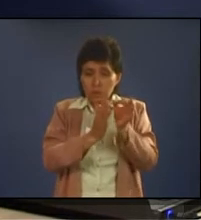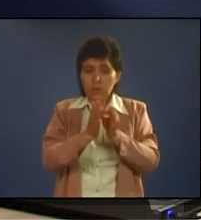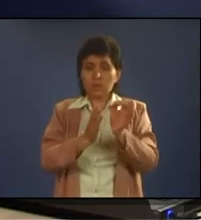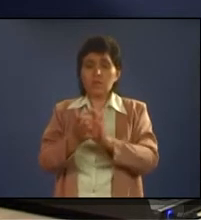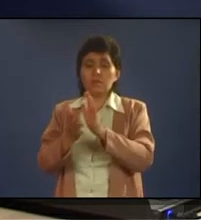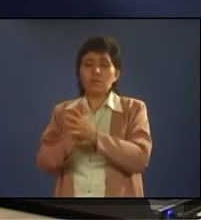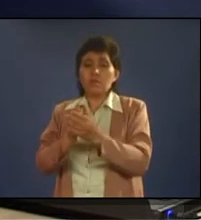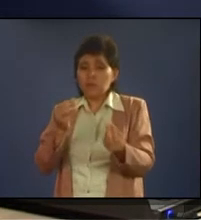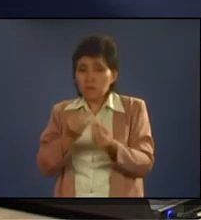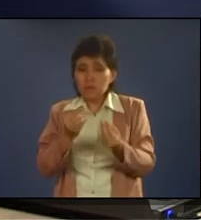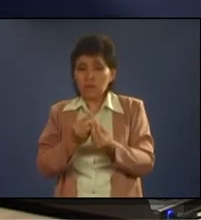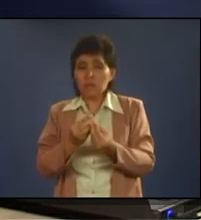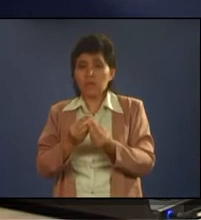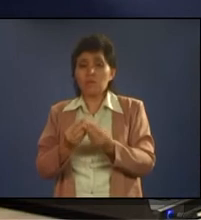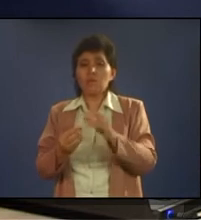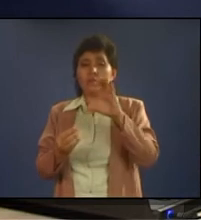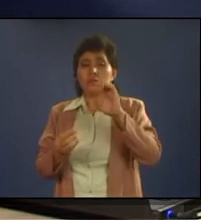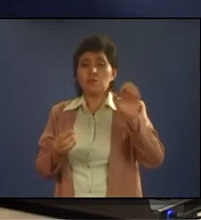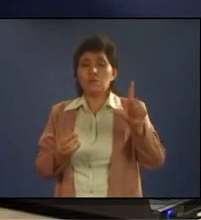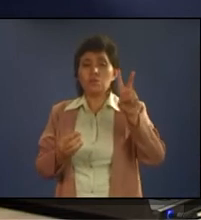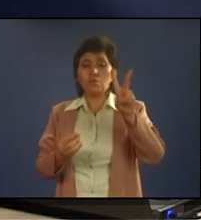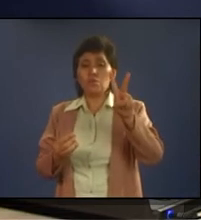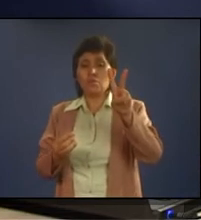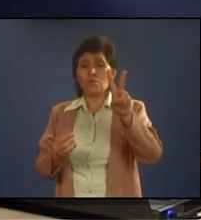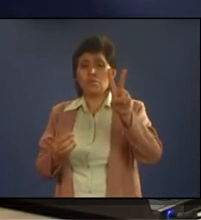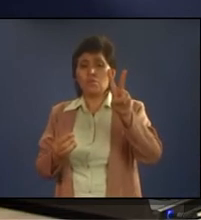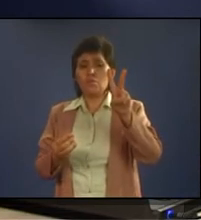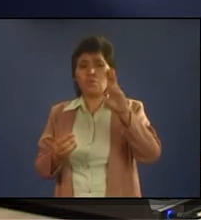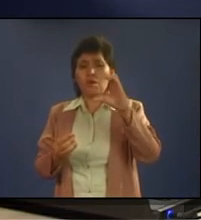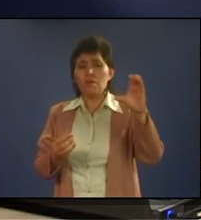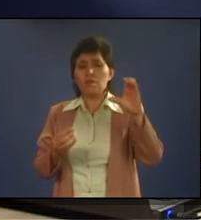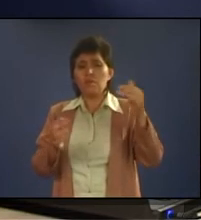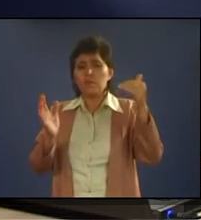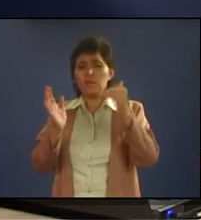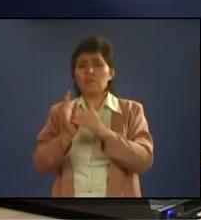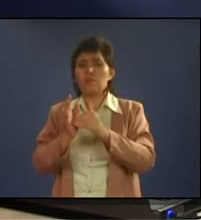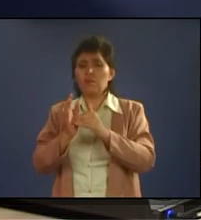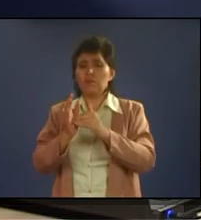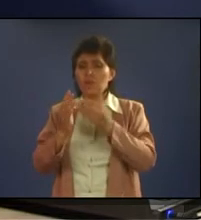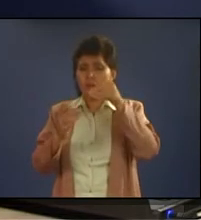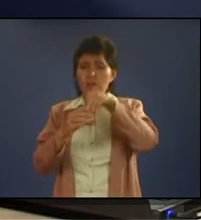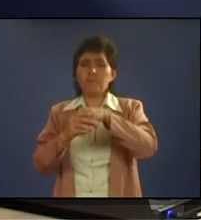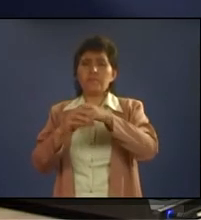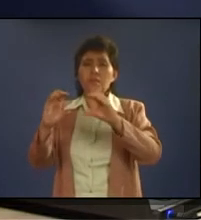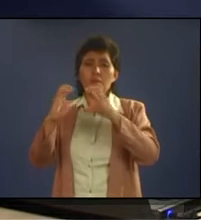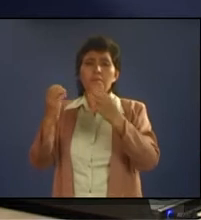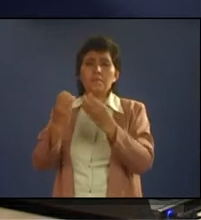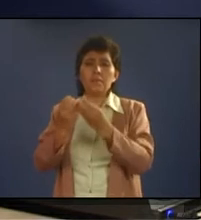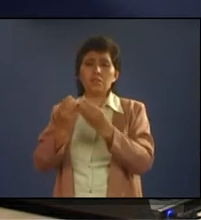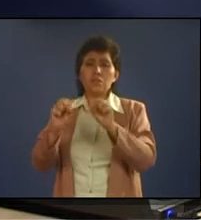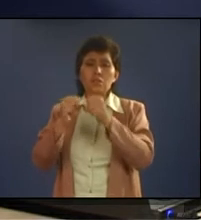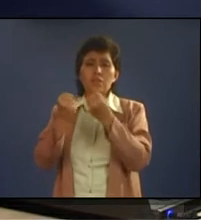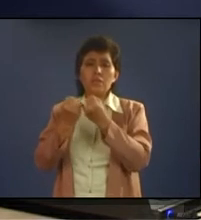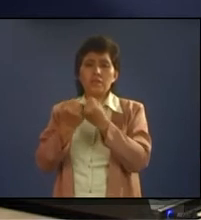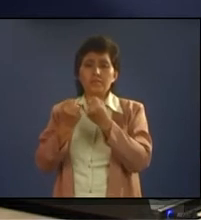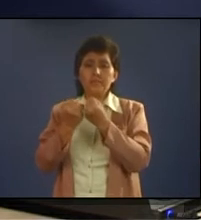additional of 250 million more I mean to the company okay and also